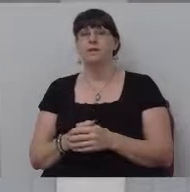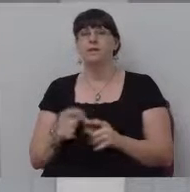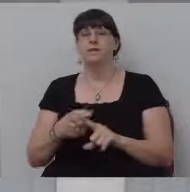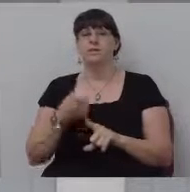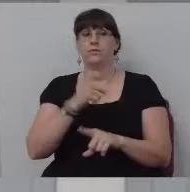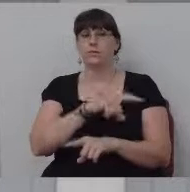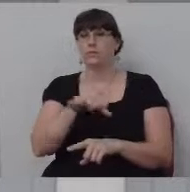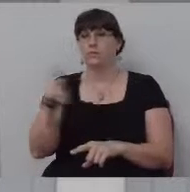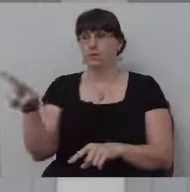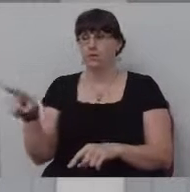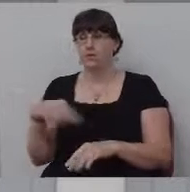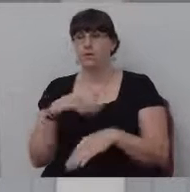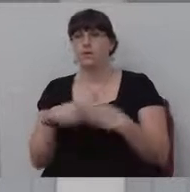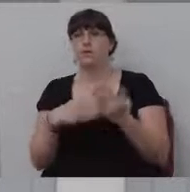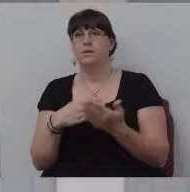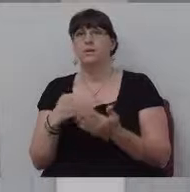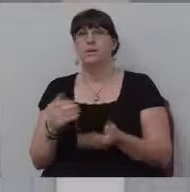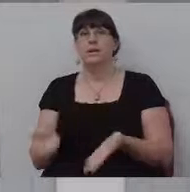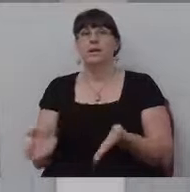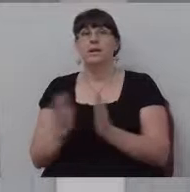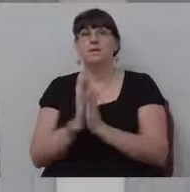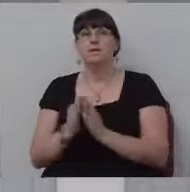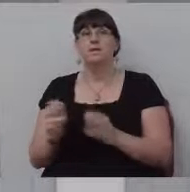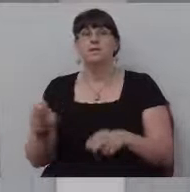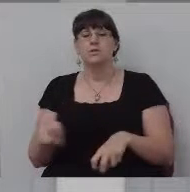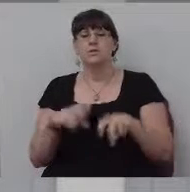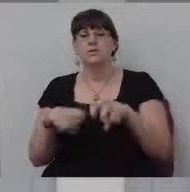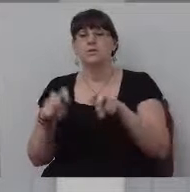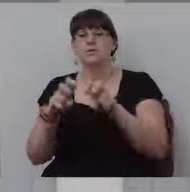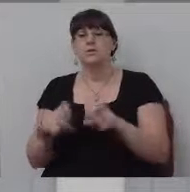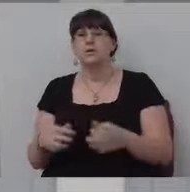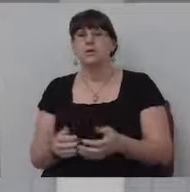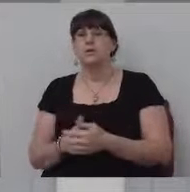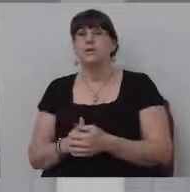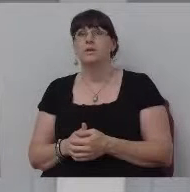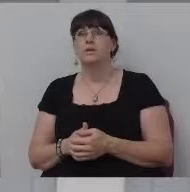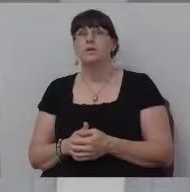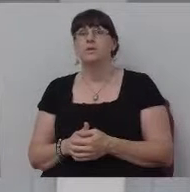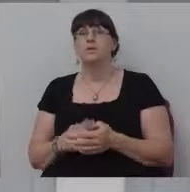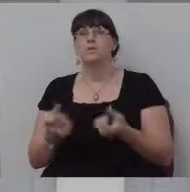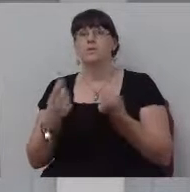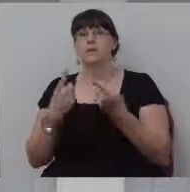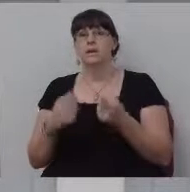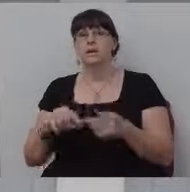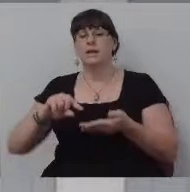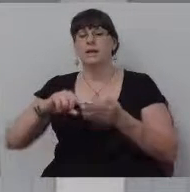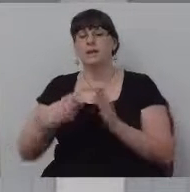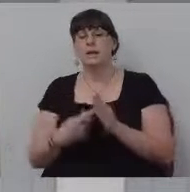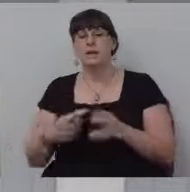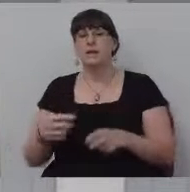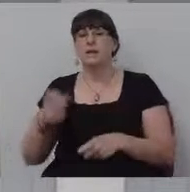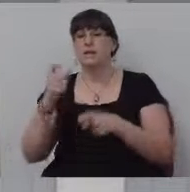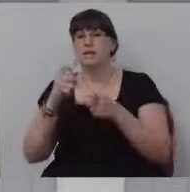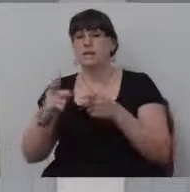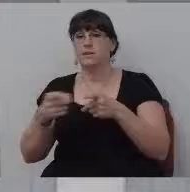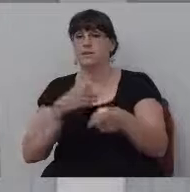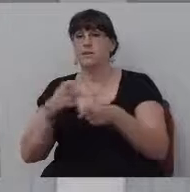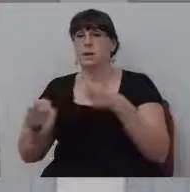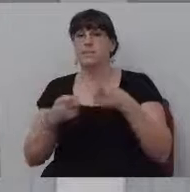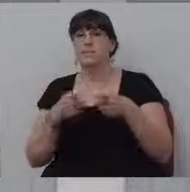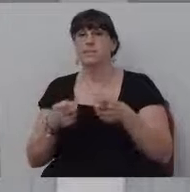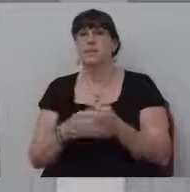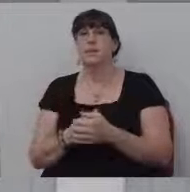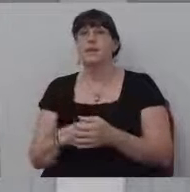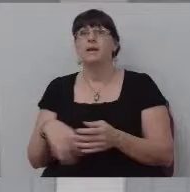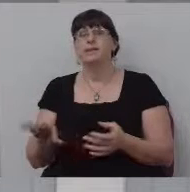you and my construction. And again, I know that this journey was made at the beginning of his reign. And I know that his, this journey was a specific